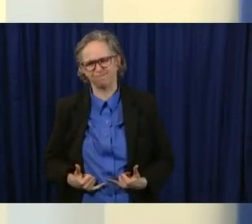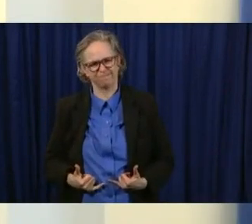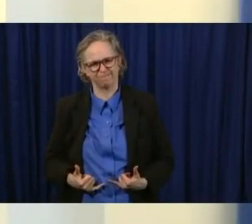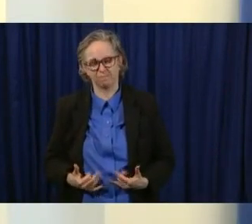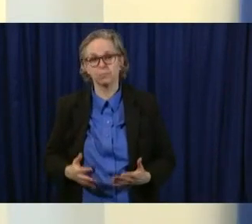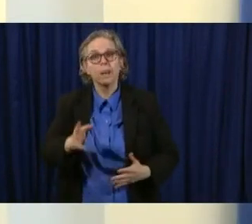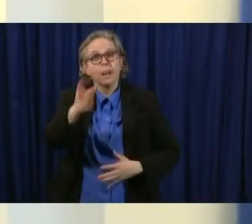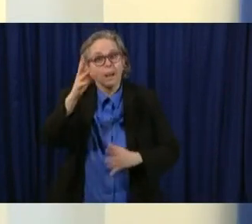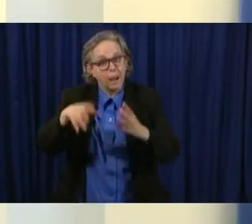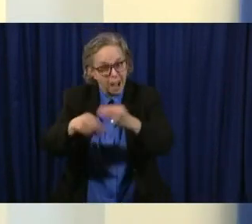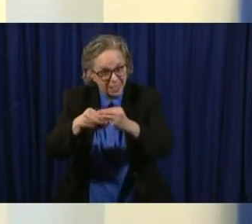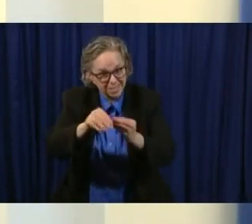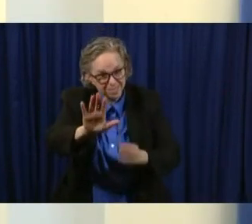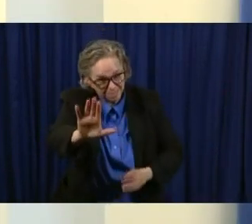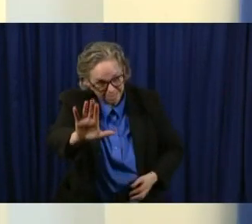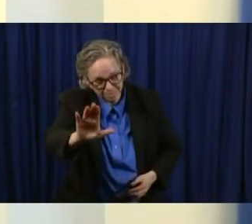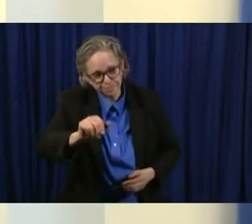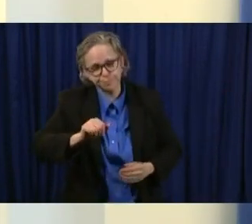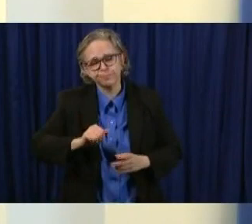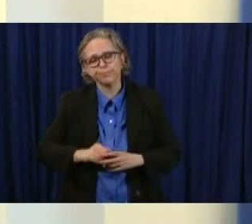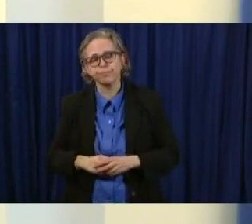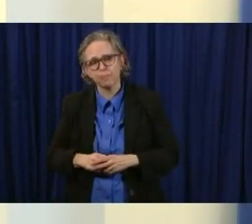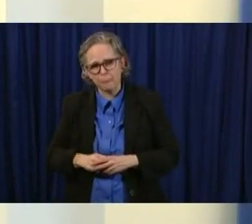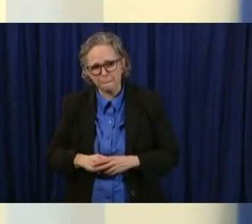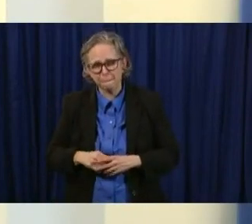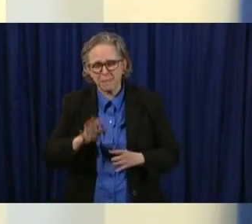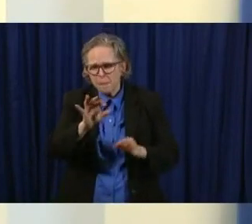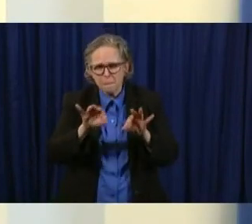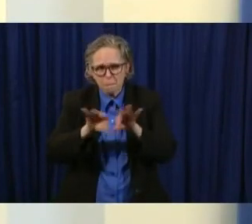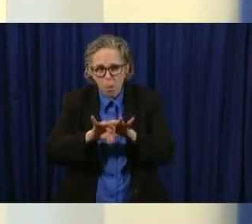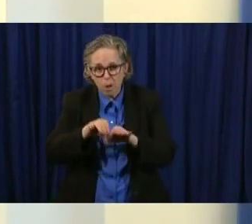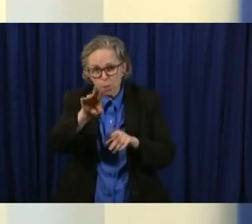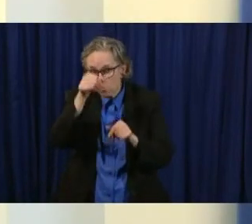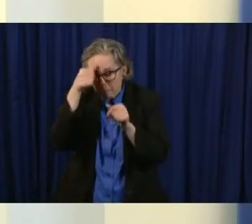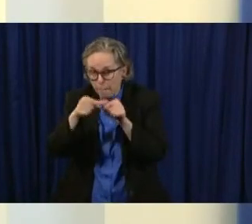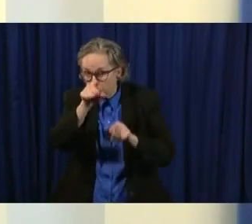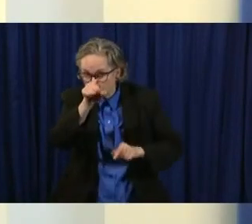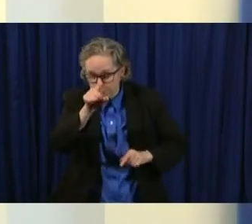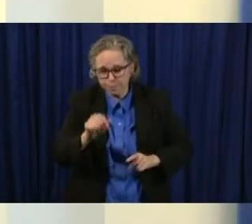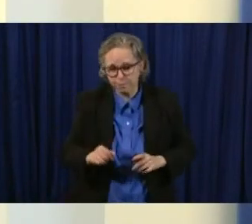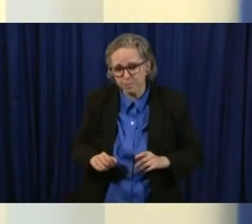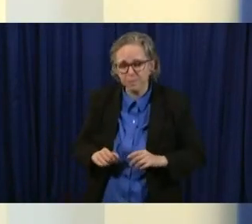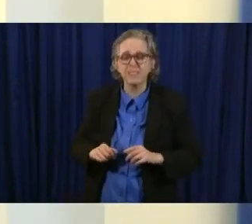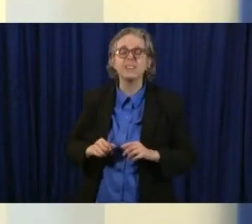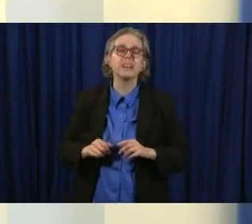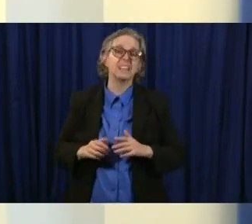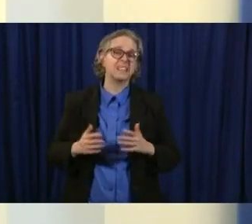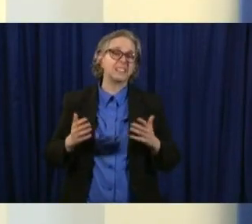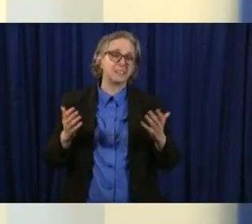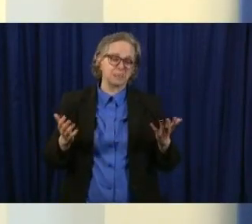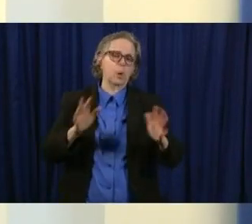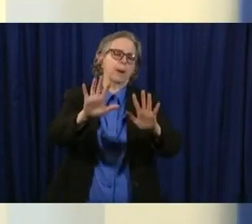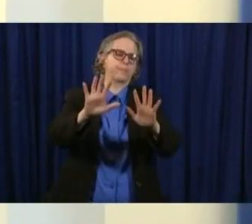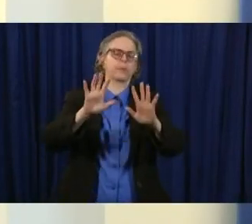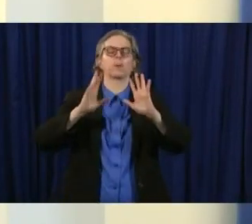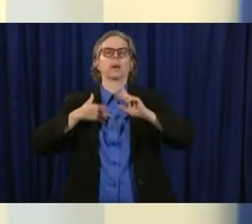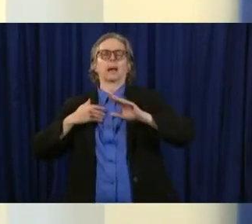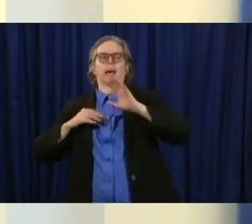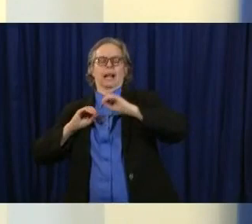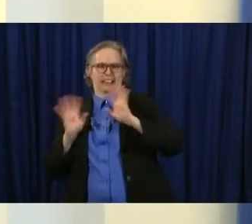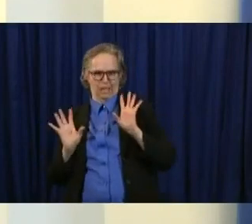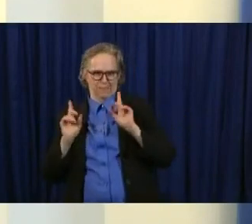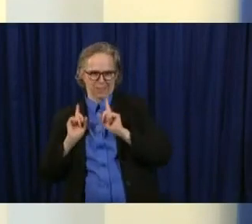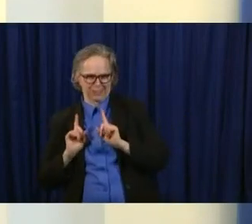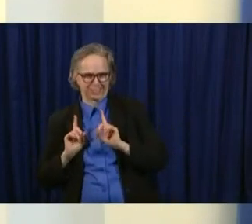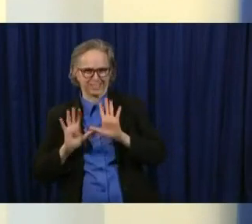it's really important that we remember you know i wanted to be clear that health isn't nervous